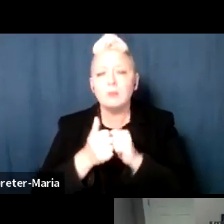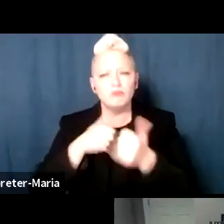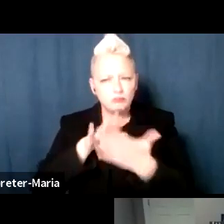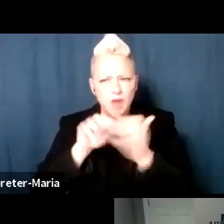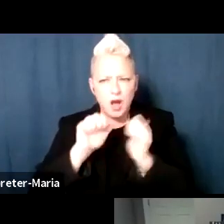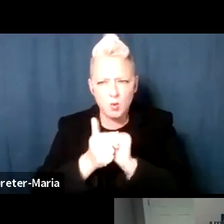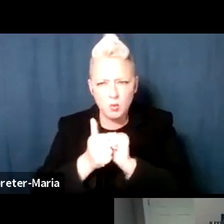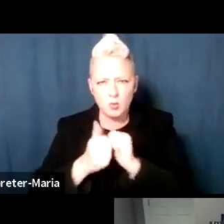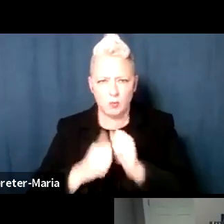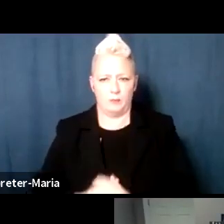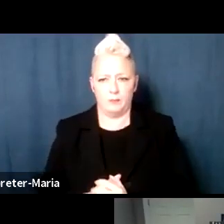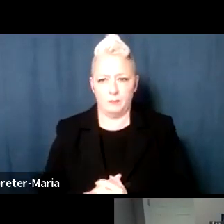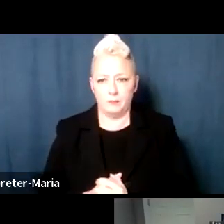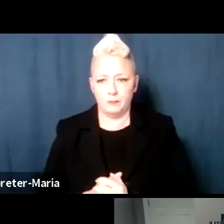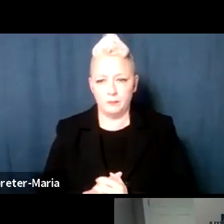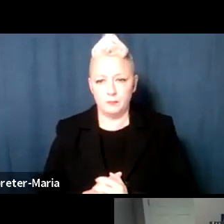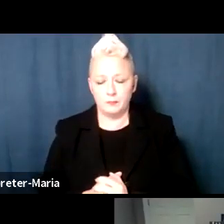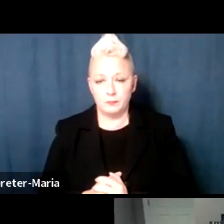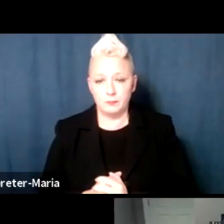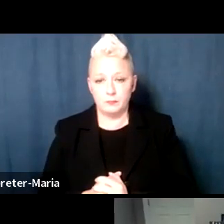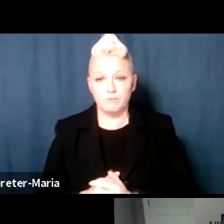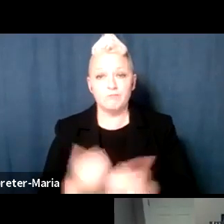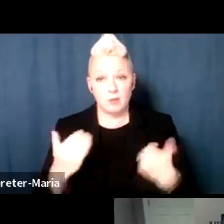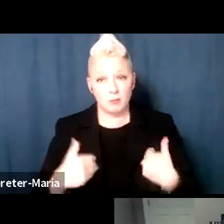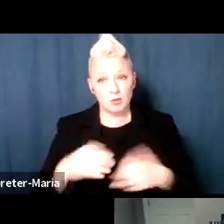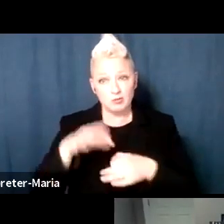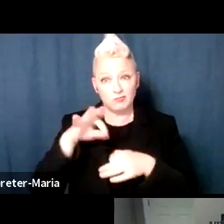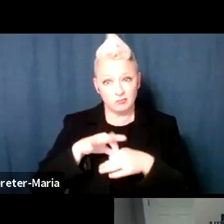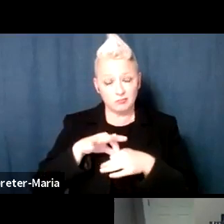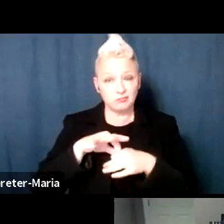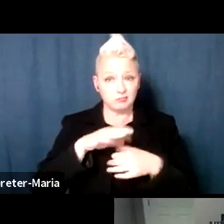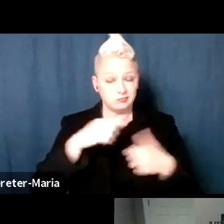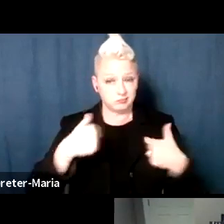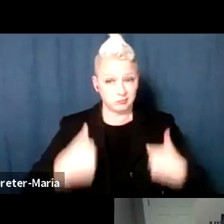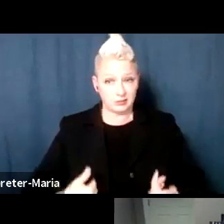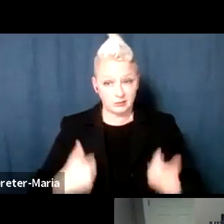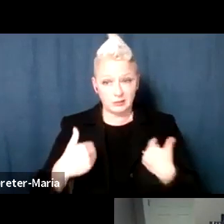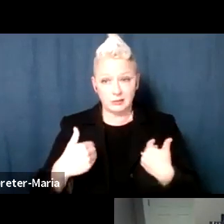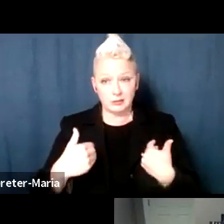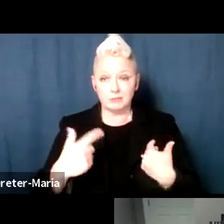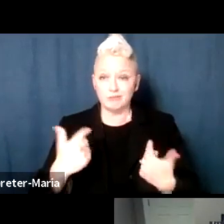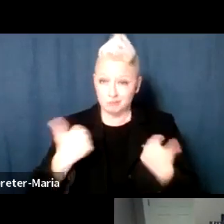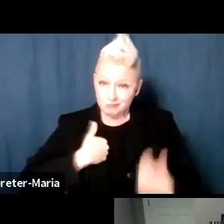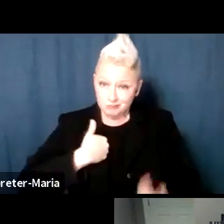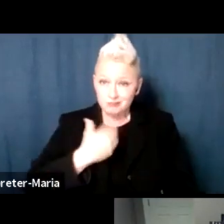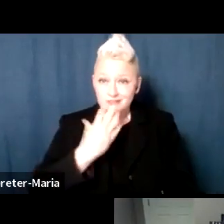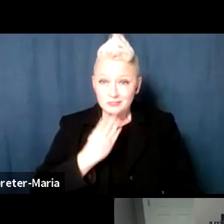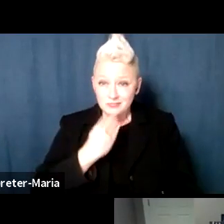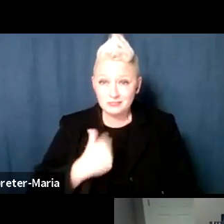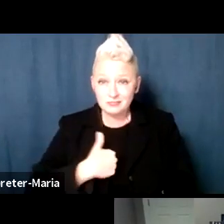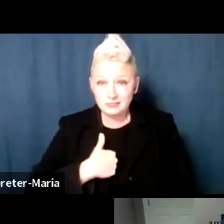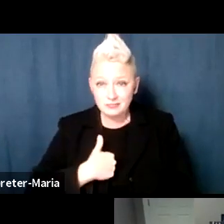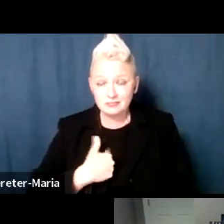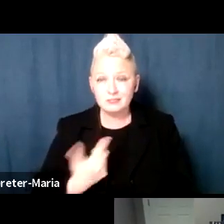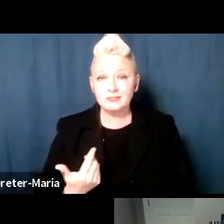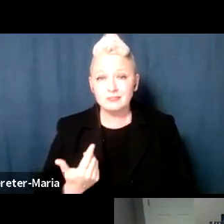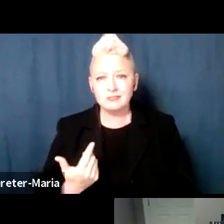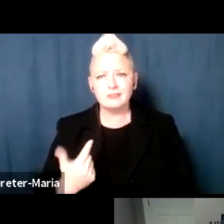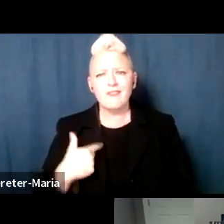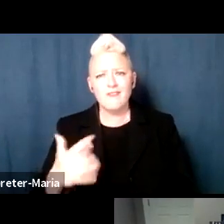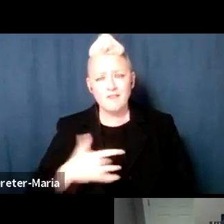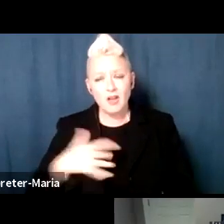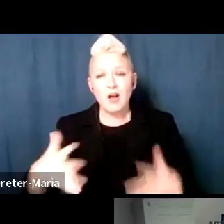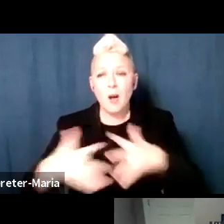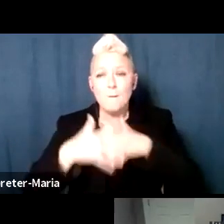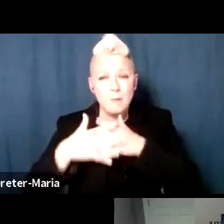And let me just say as an elected official, as a Jewish elected official, I believe this is an American